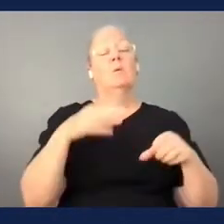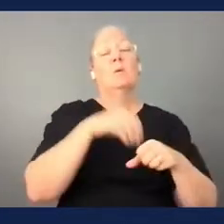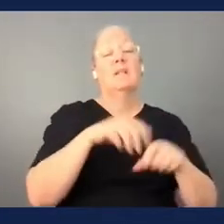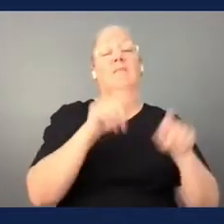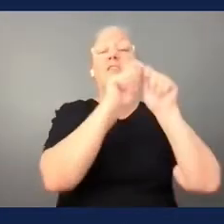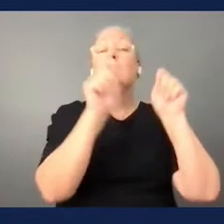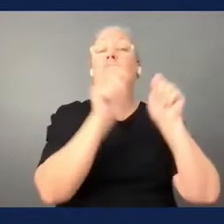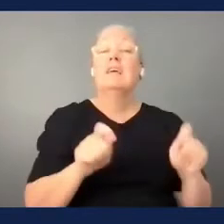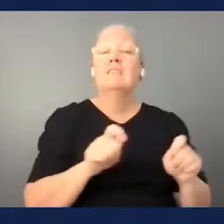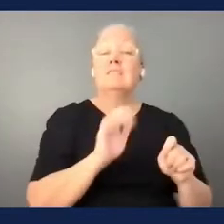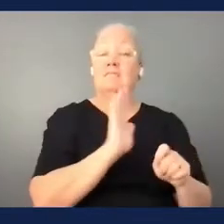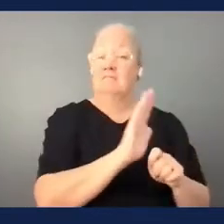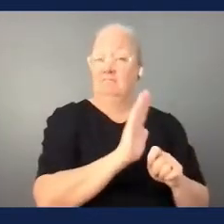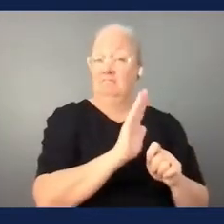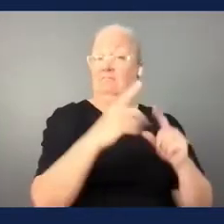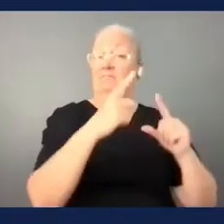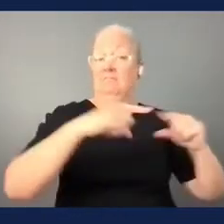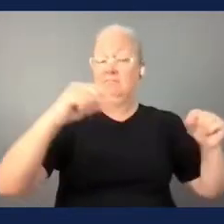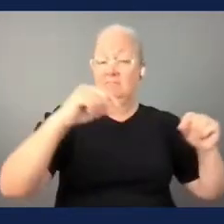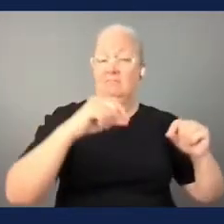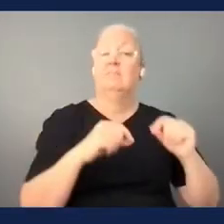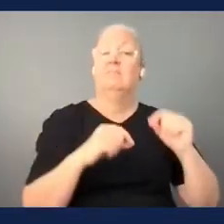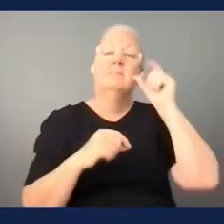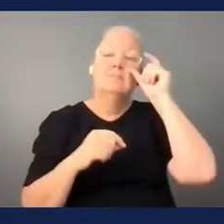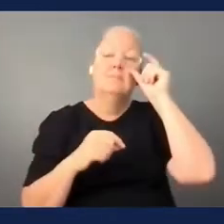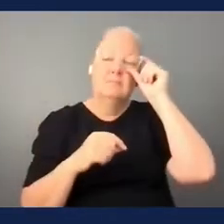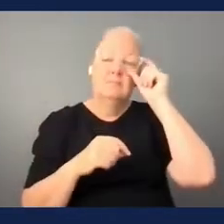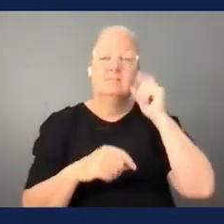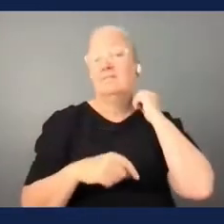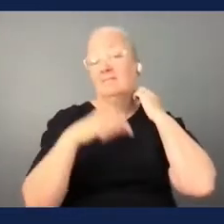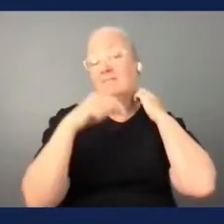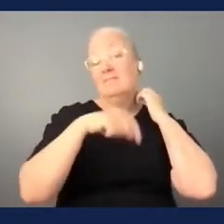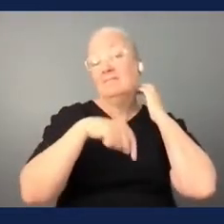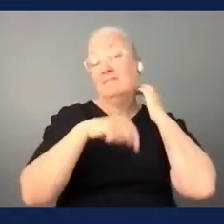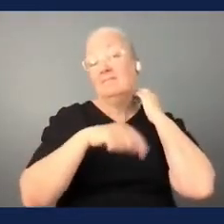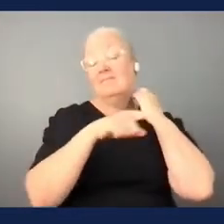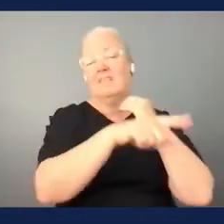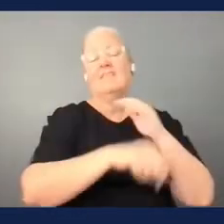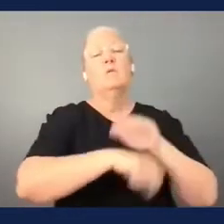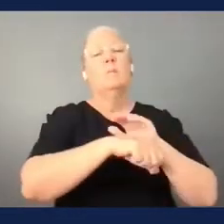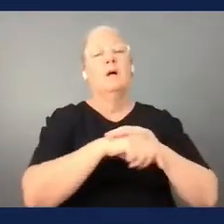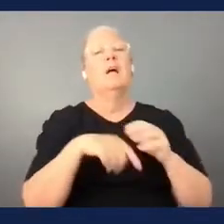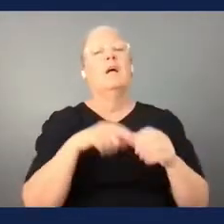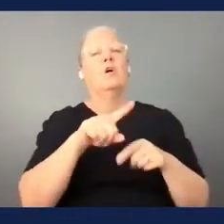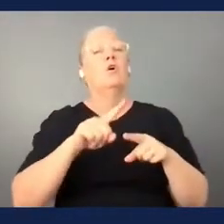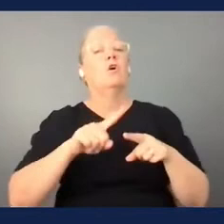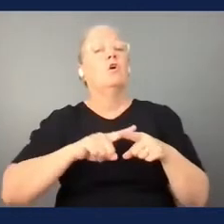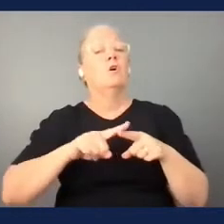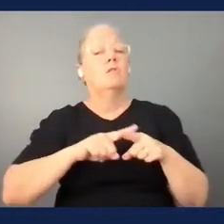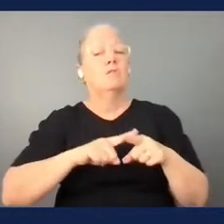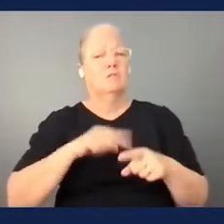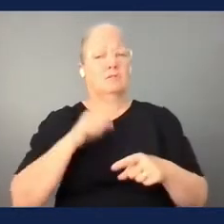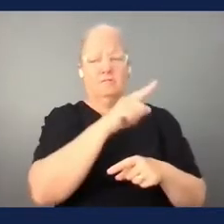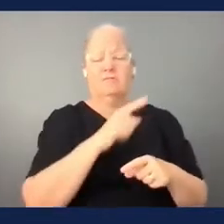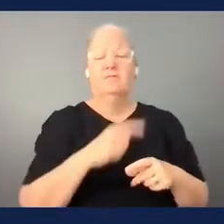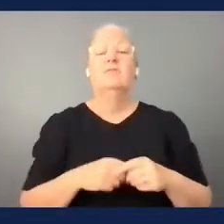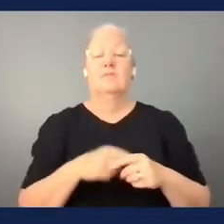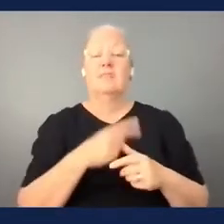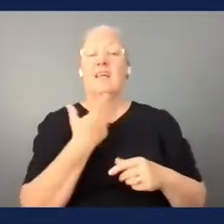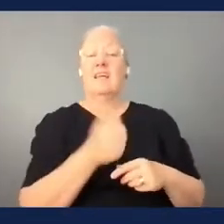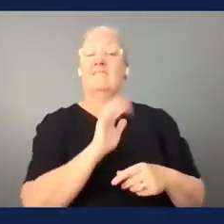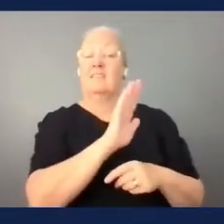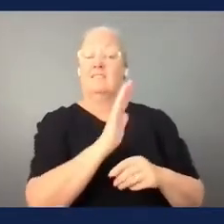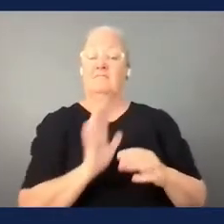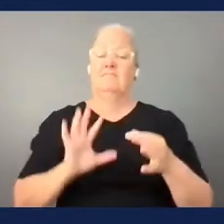fa um and just this week the football association of england the oldest football association they will just join the para football network that you can announce